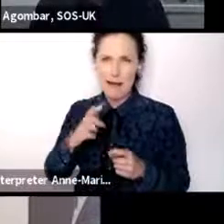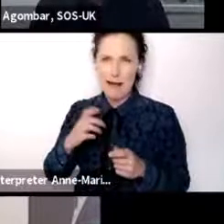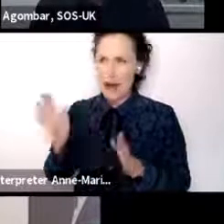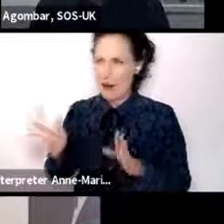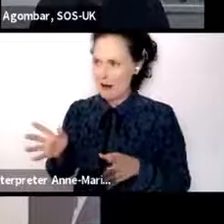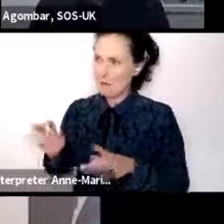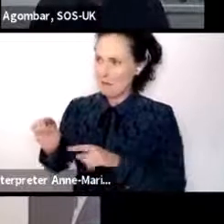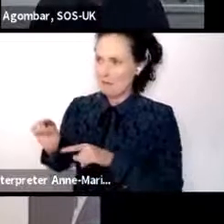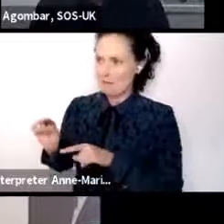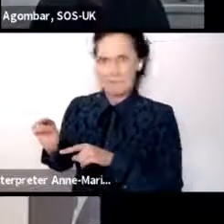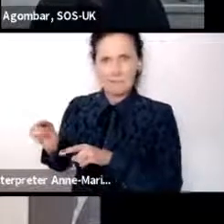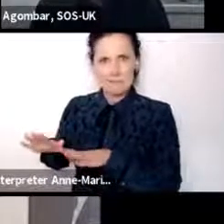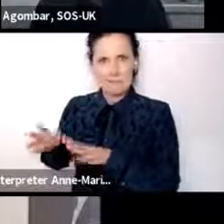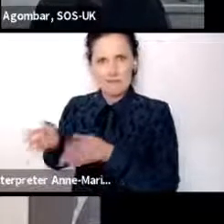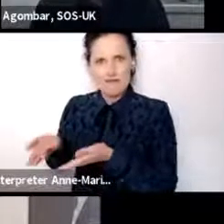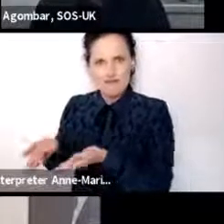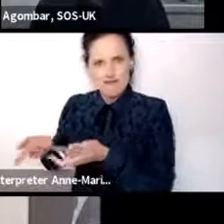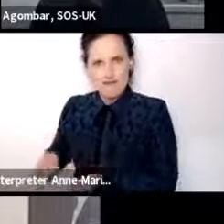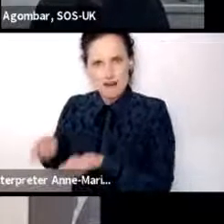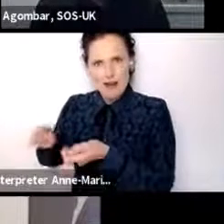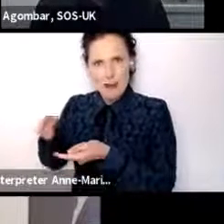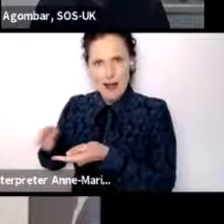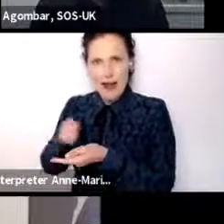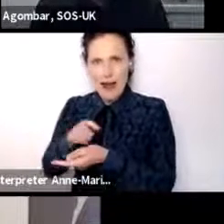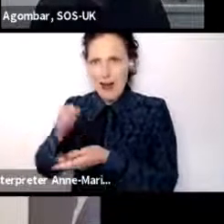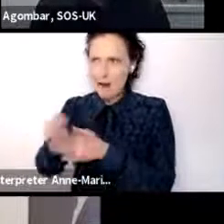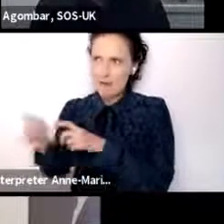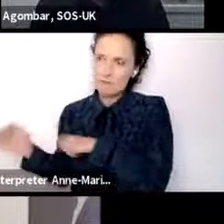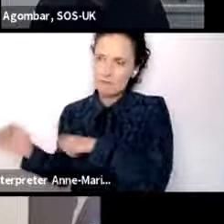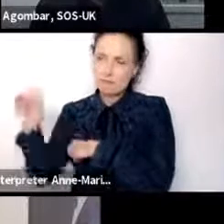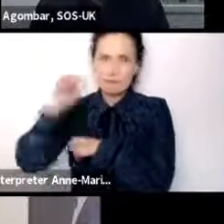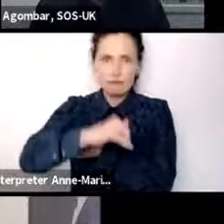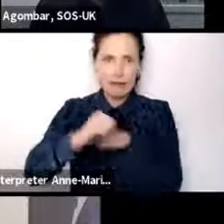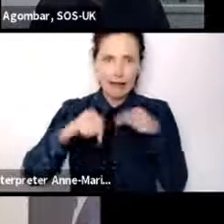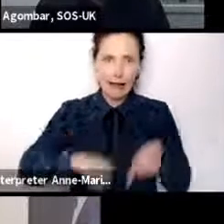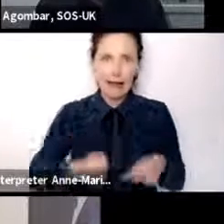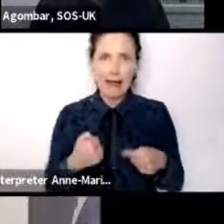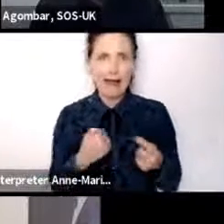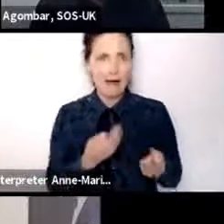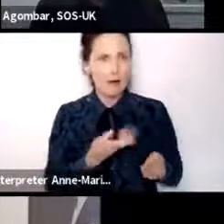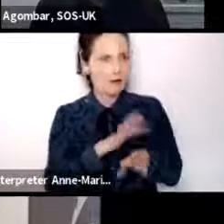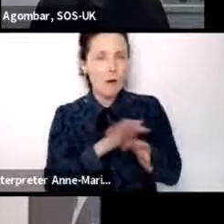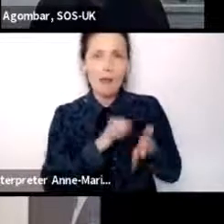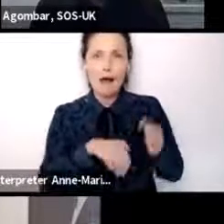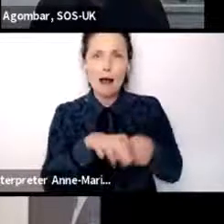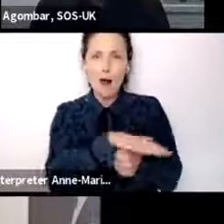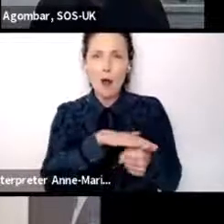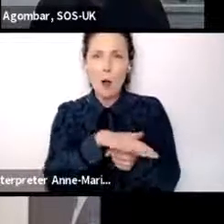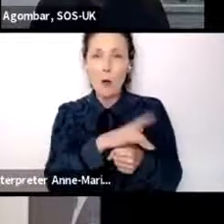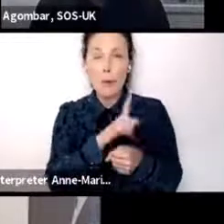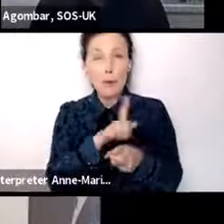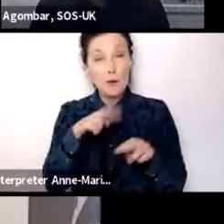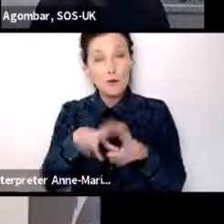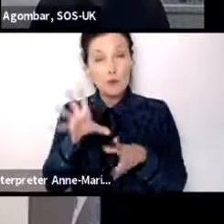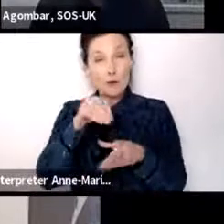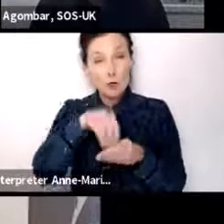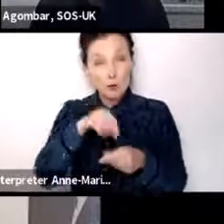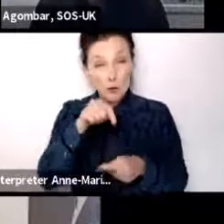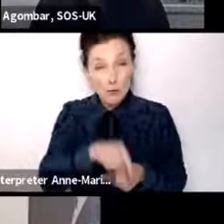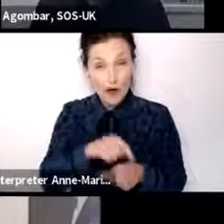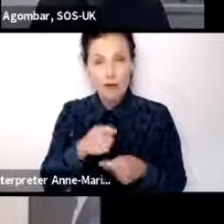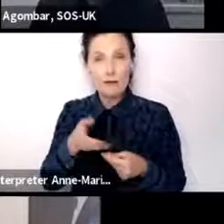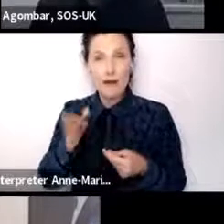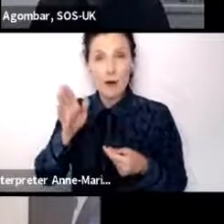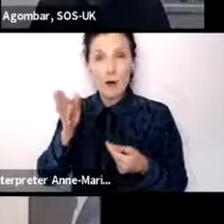picking up from, you know, the local market. And I think having that incorporated and really teaching pupils about where the food comes from